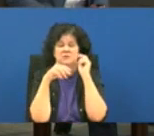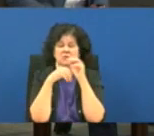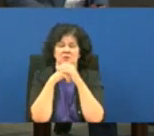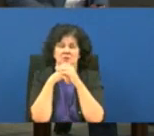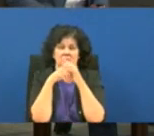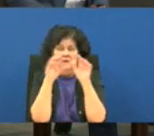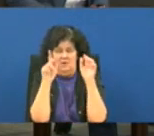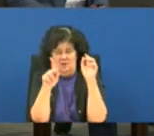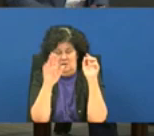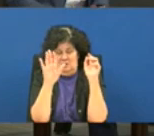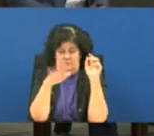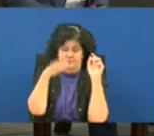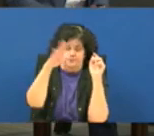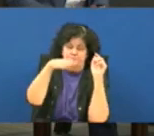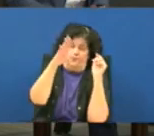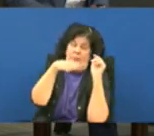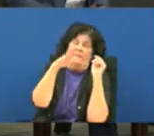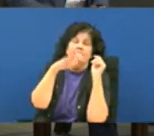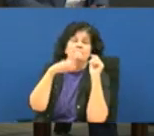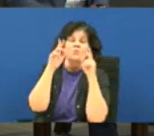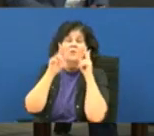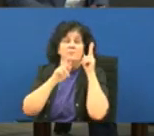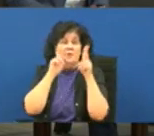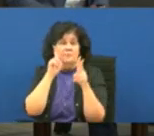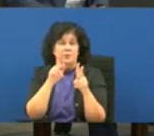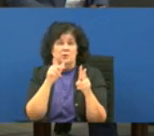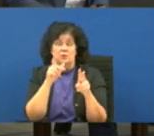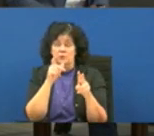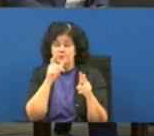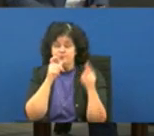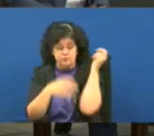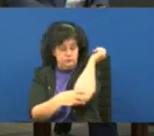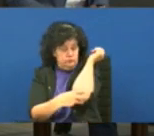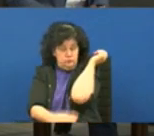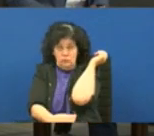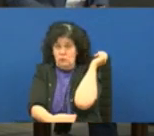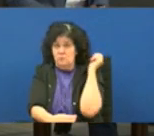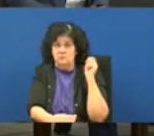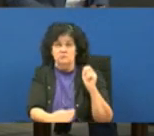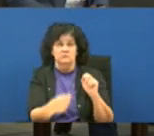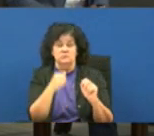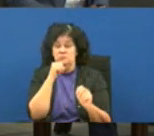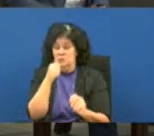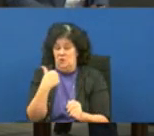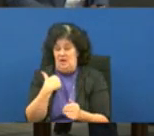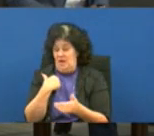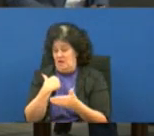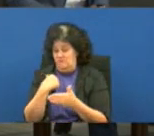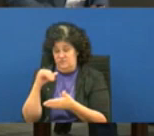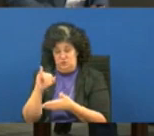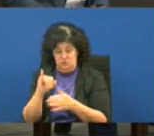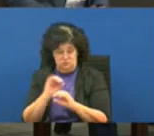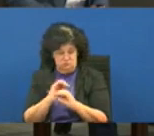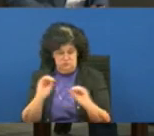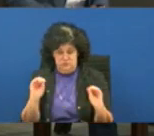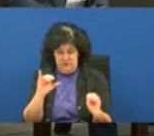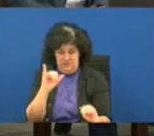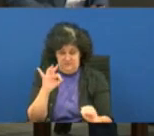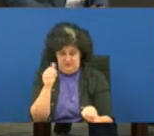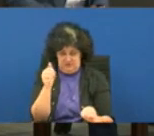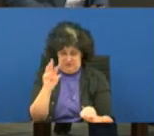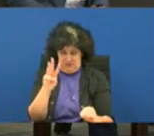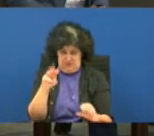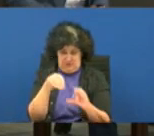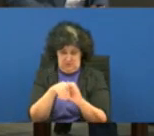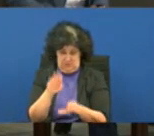okay final question and indigent people the people that don't have medicaid that can't go to these other facilities if we have 16 of those